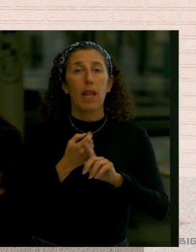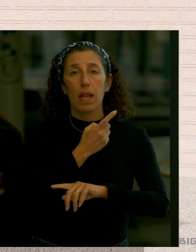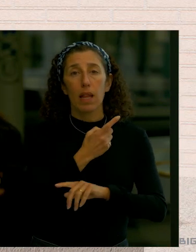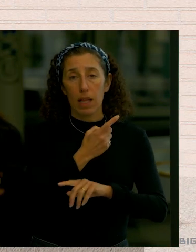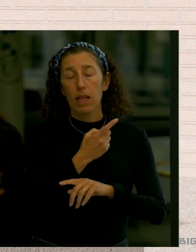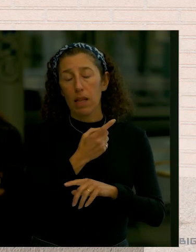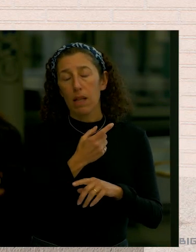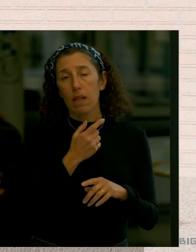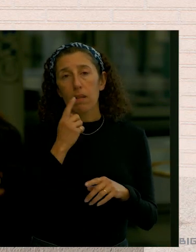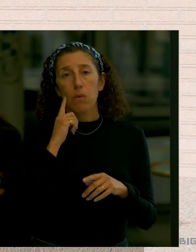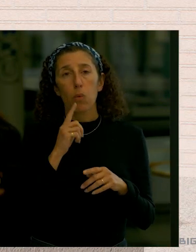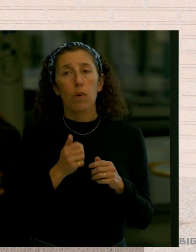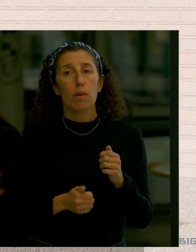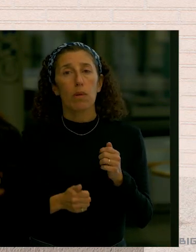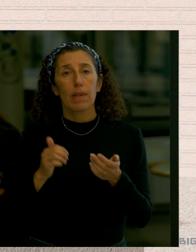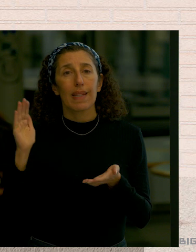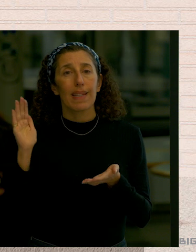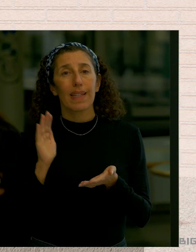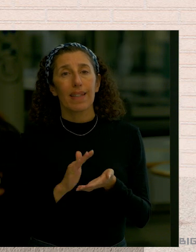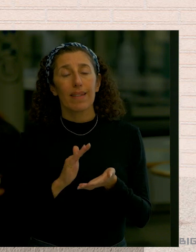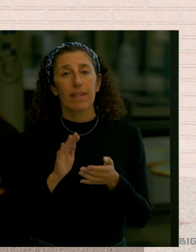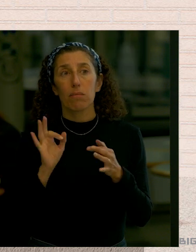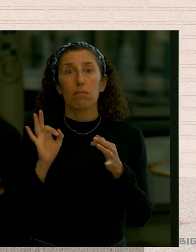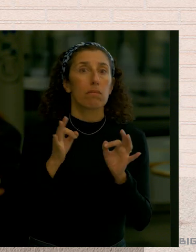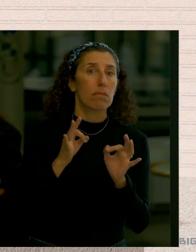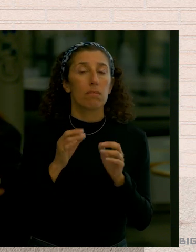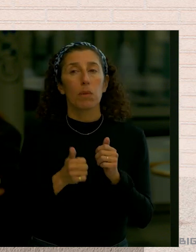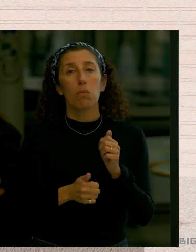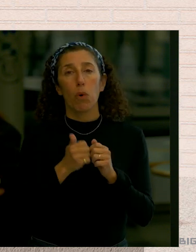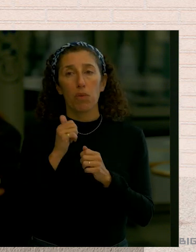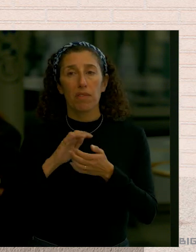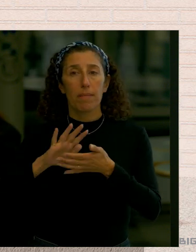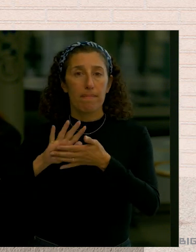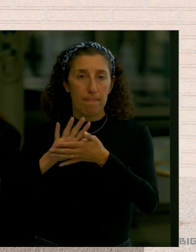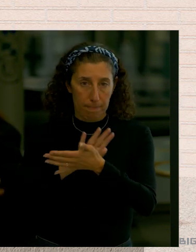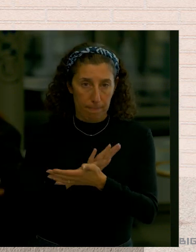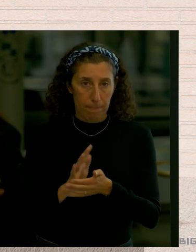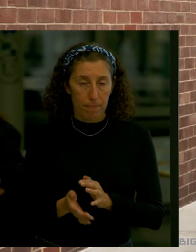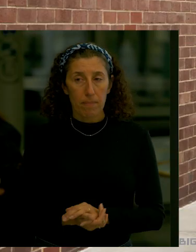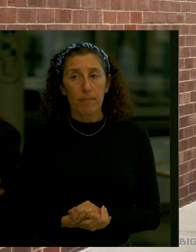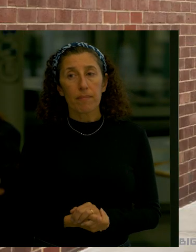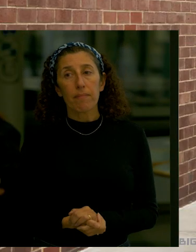creates the least minimal impact on the physical and the environment of folks who work and live and walk there